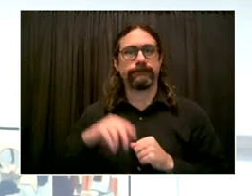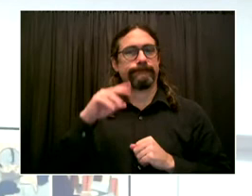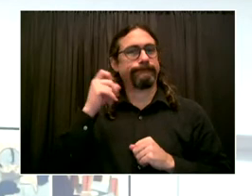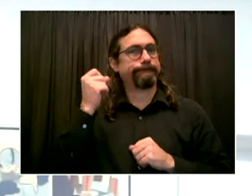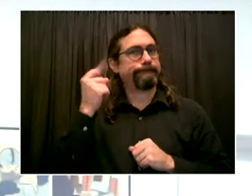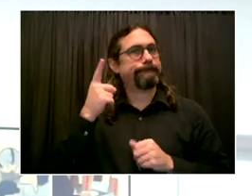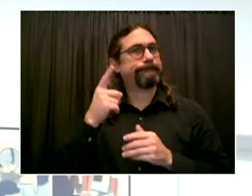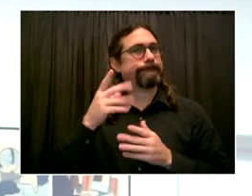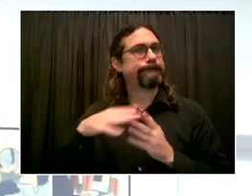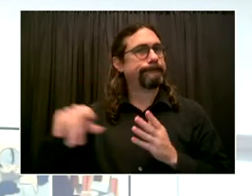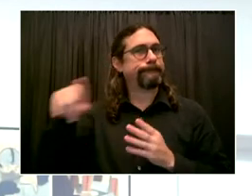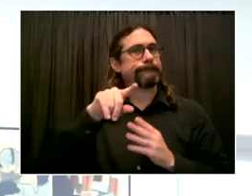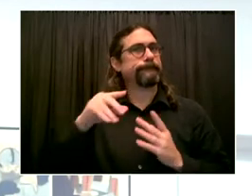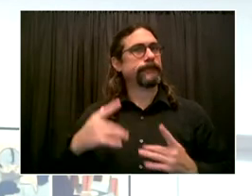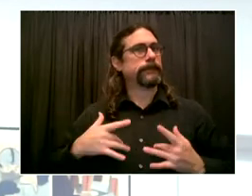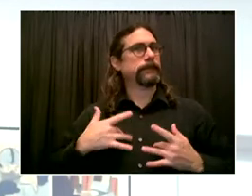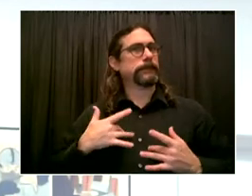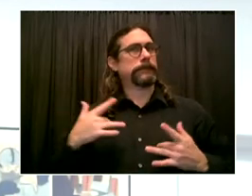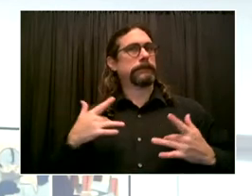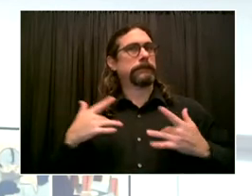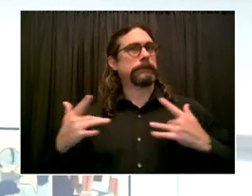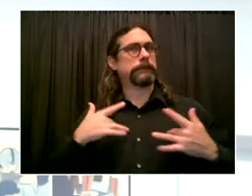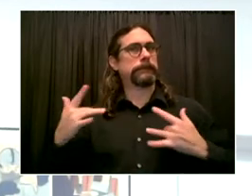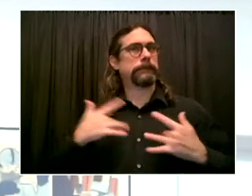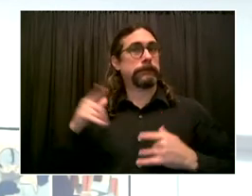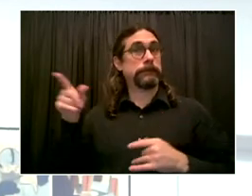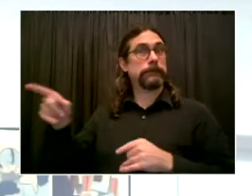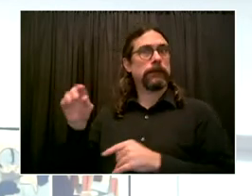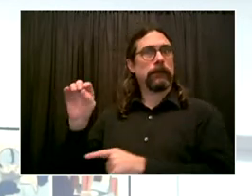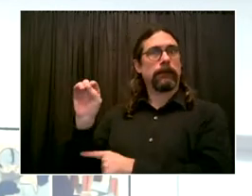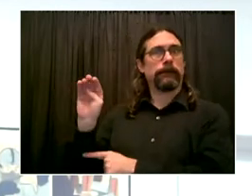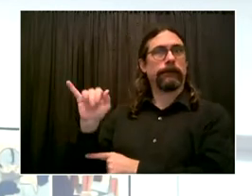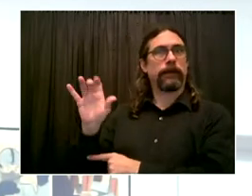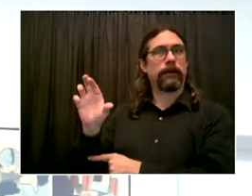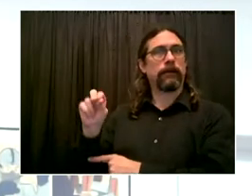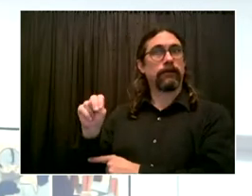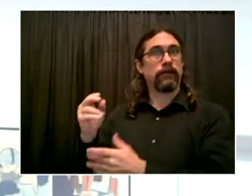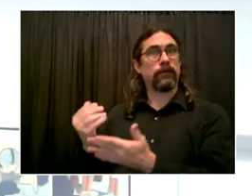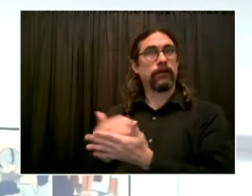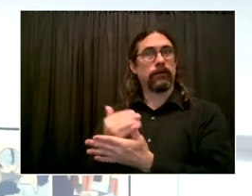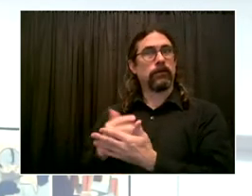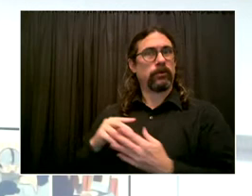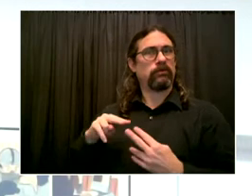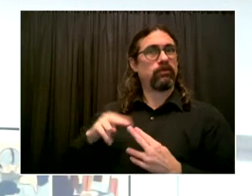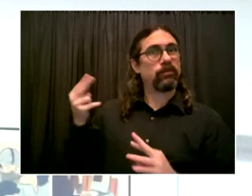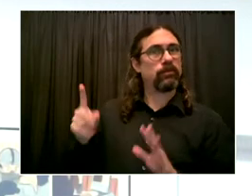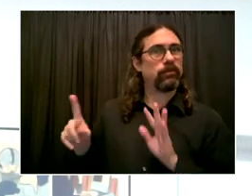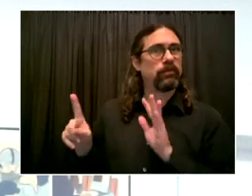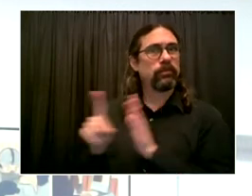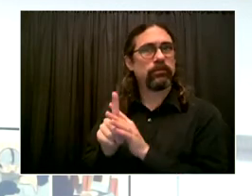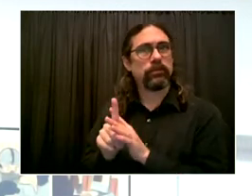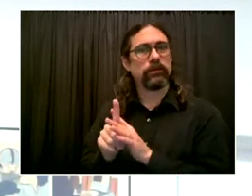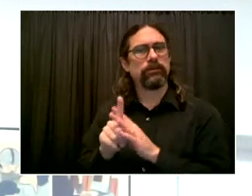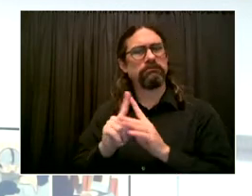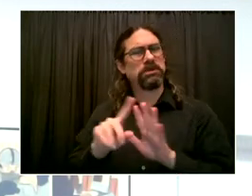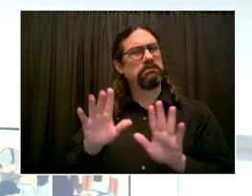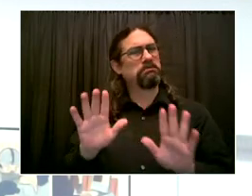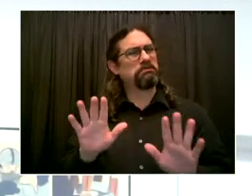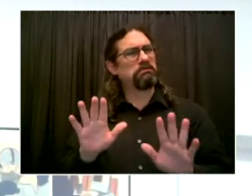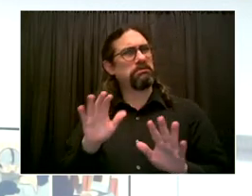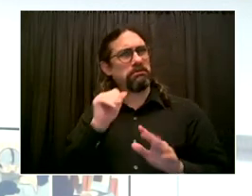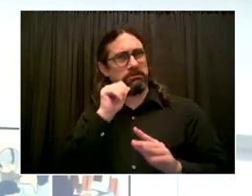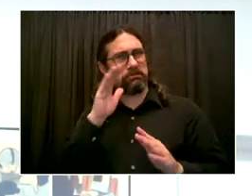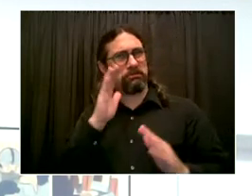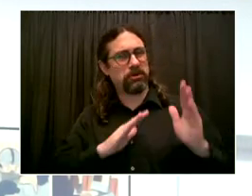all that we've been through. But the Marie Curie quote, nothing in life is to be feared, it is only to be understood,